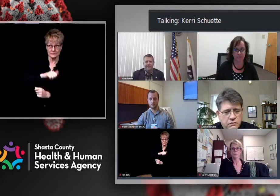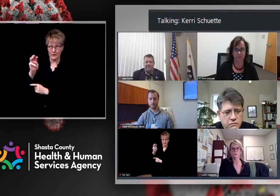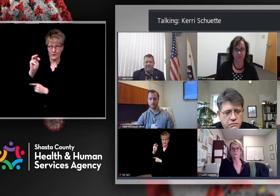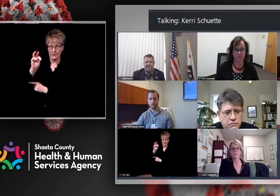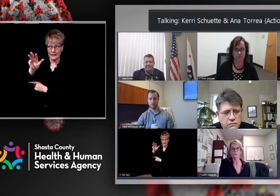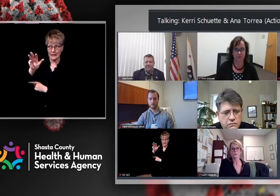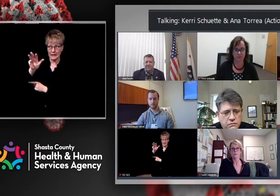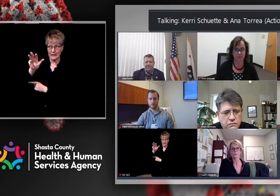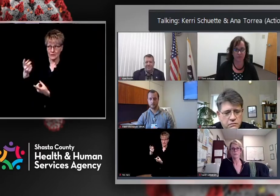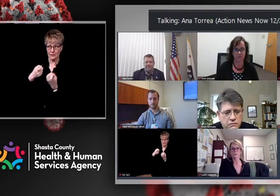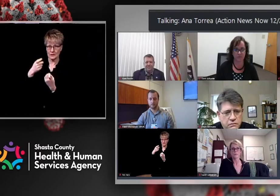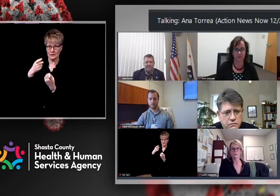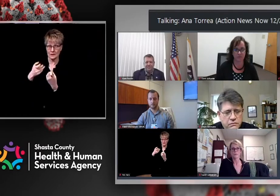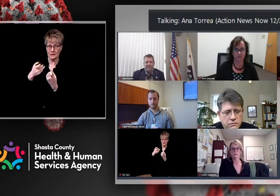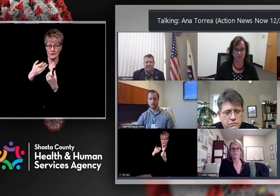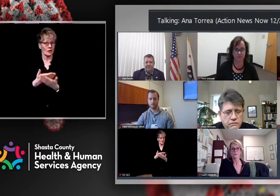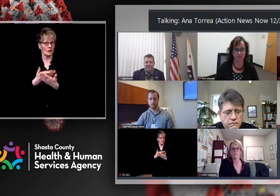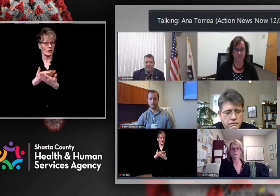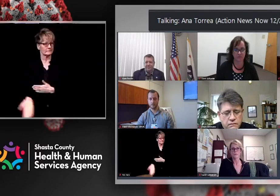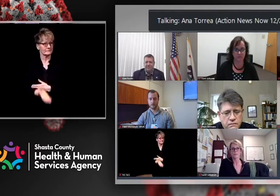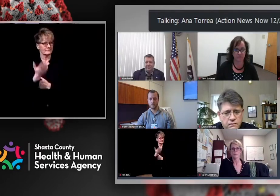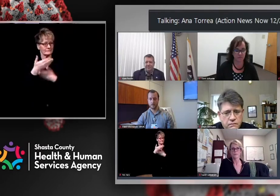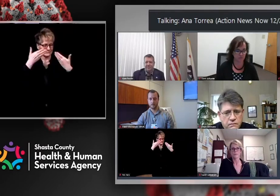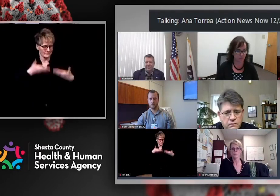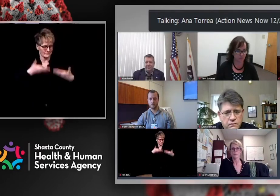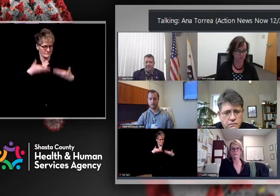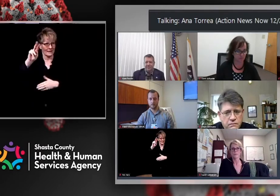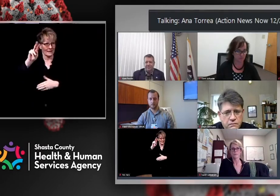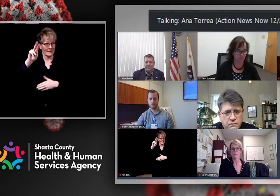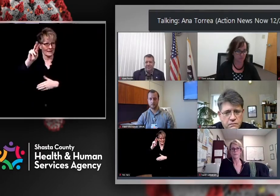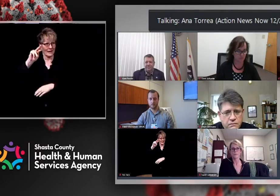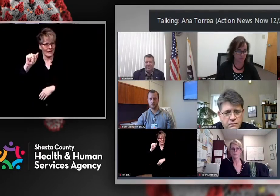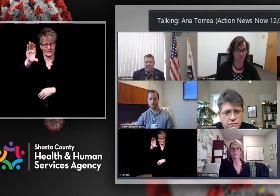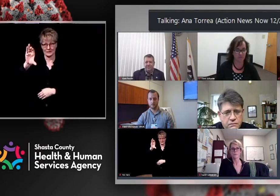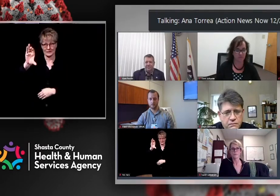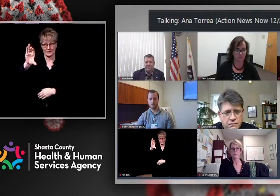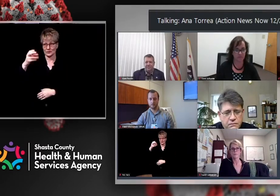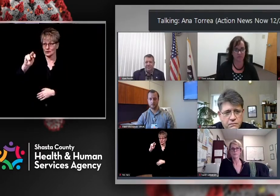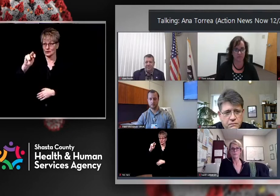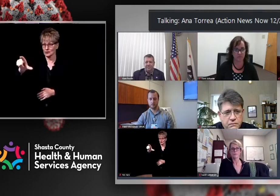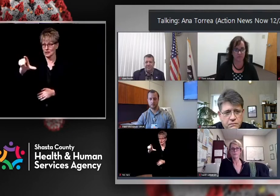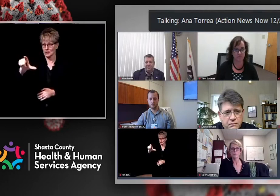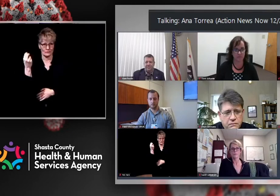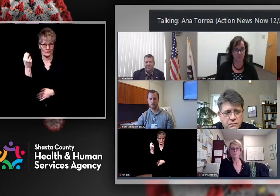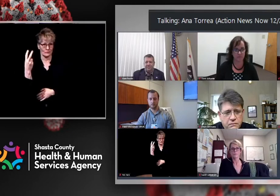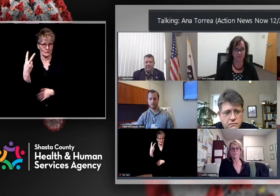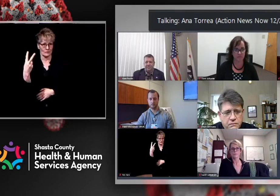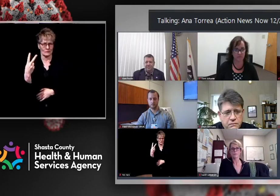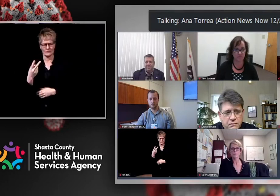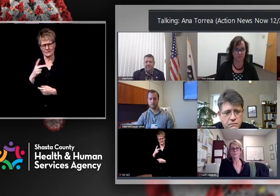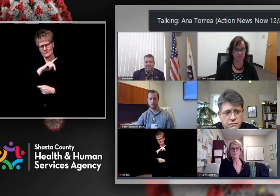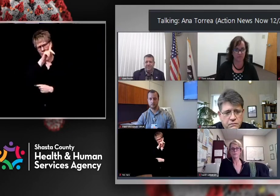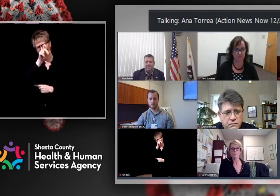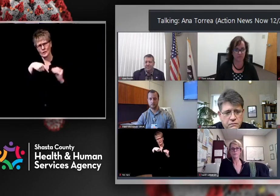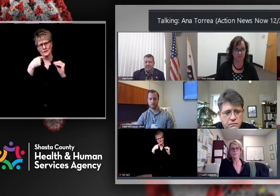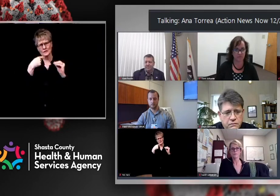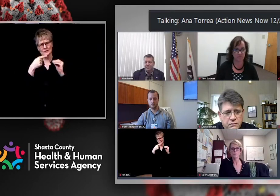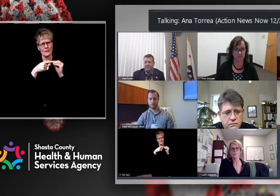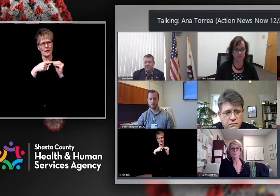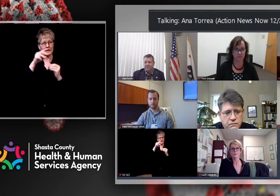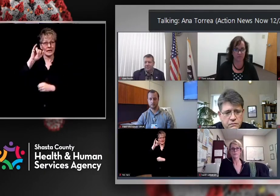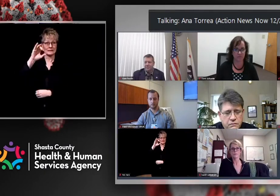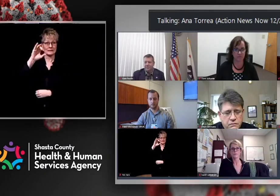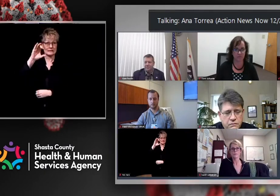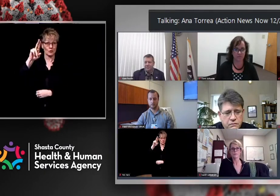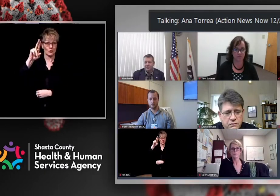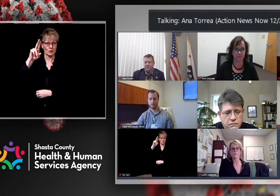Good morning, everyone. This is Anna here from channel 12. I kind of wanted to ask a little bit more about the ICU drop. Robin, you mentioned it was